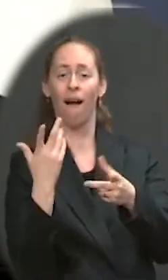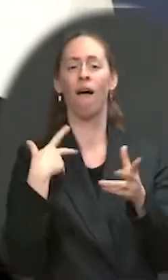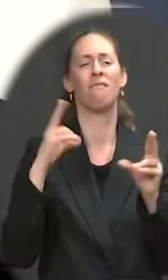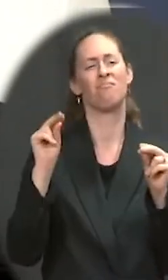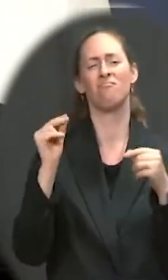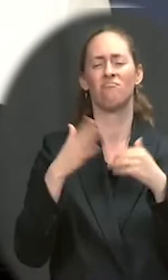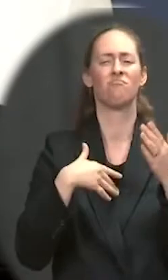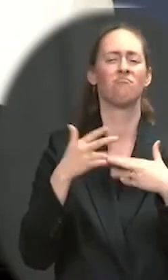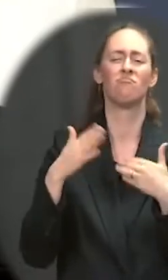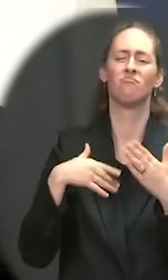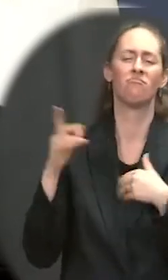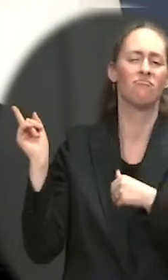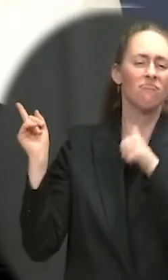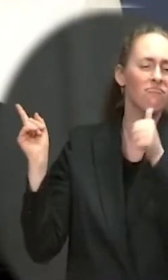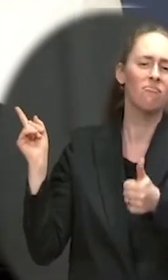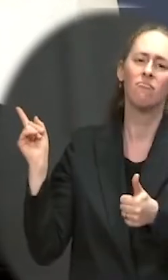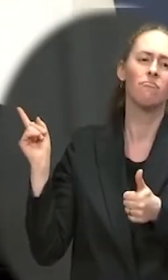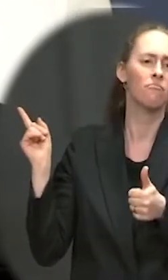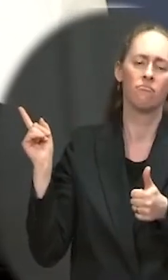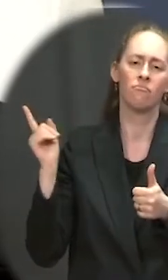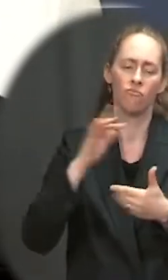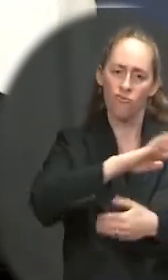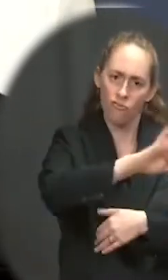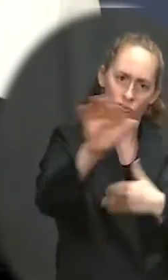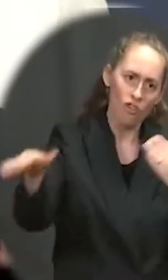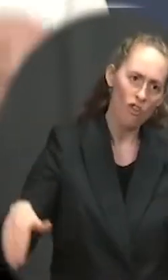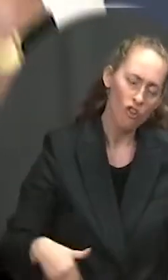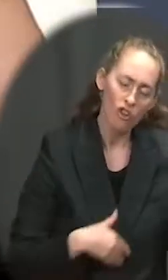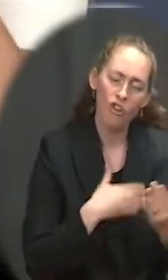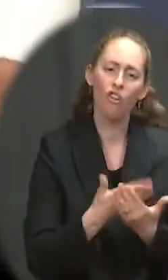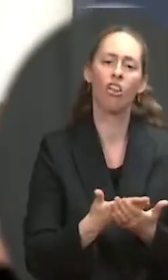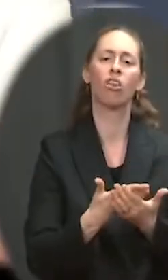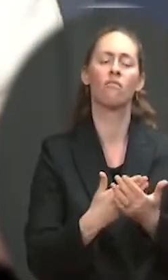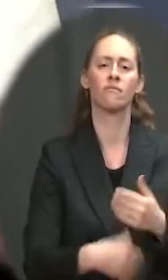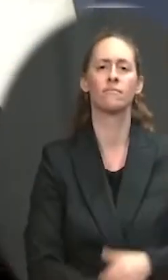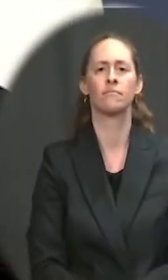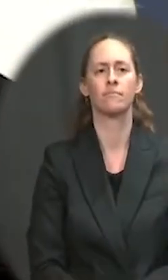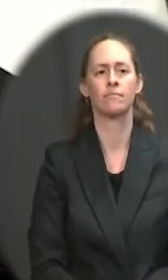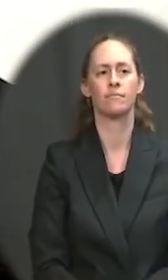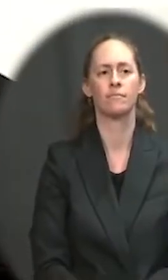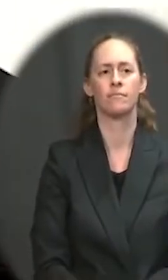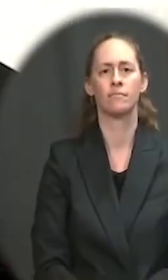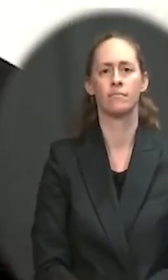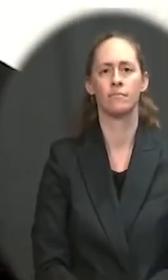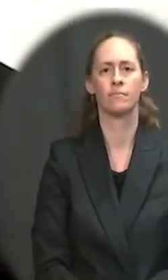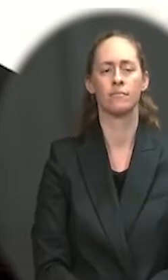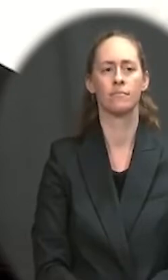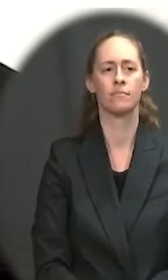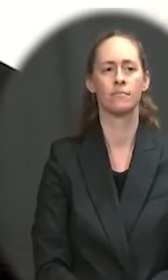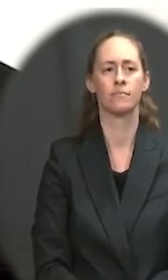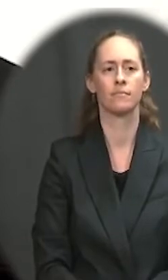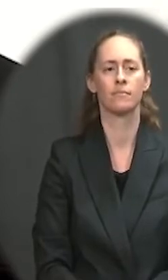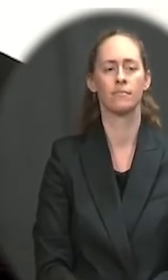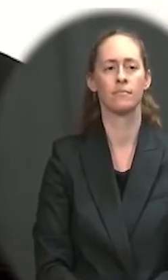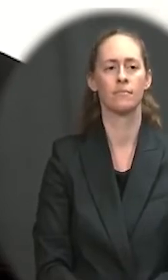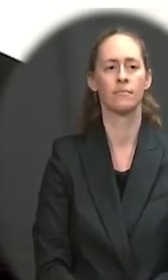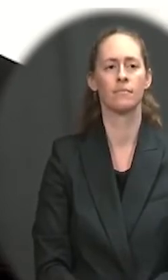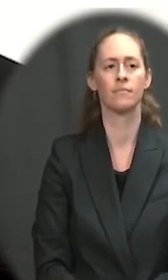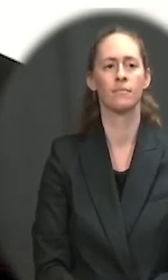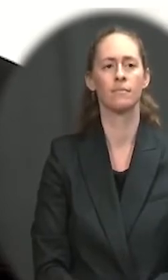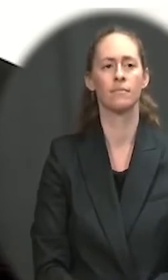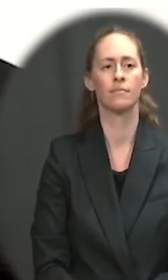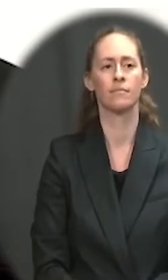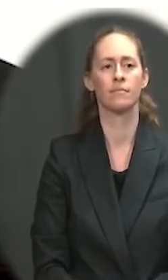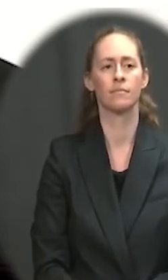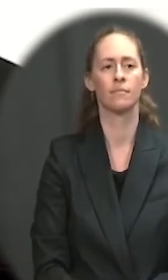part of what this message should send, this visit should send. Go ahead, Alan. I get that you sort of prefer the Moody's model over the Penn-Warton. I'm just